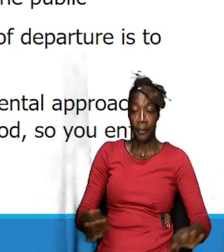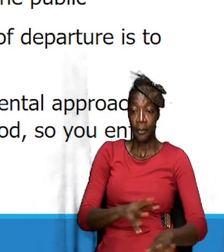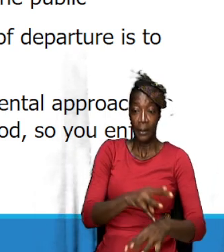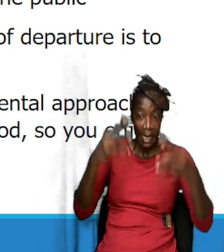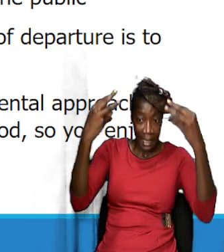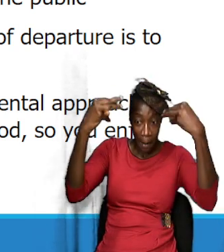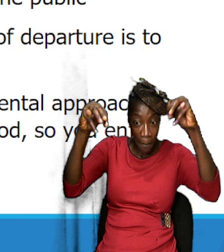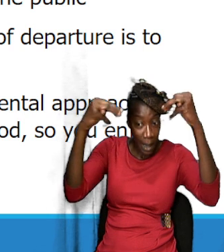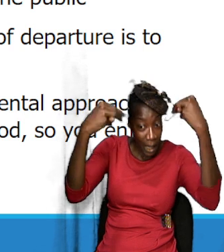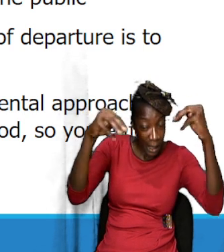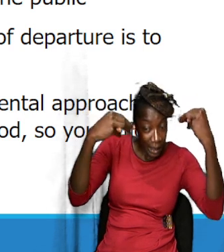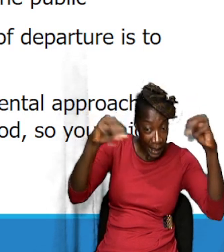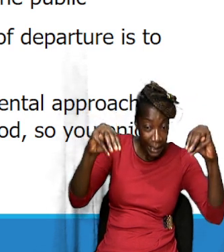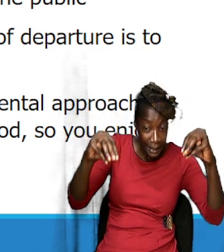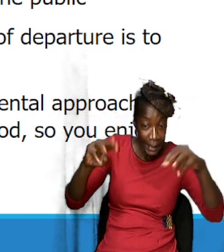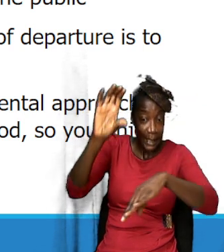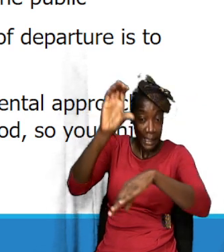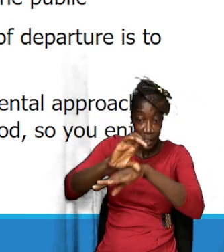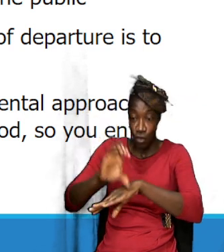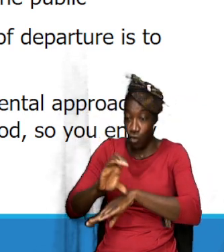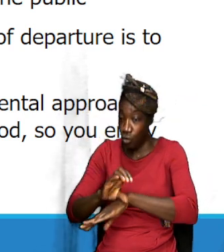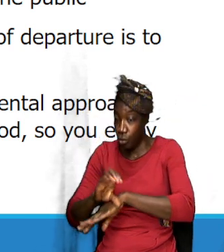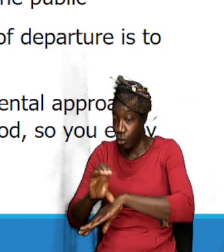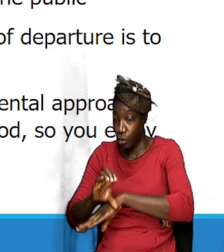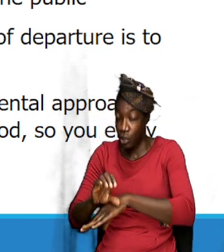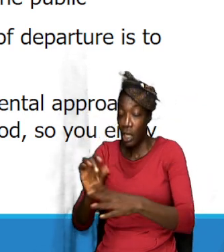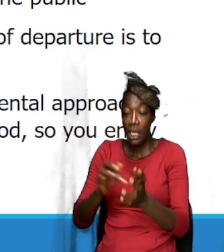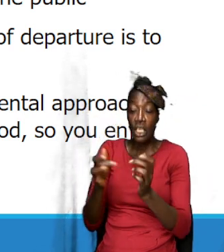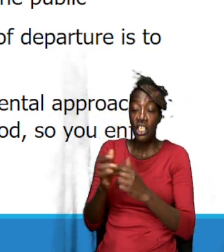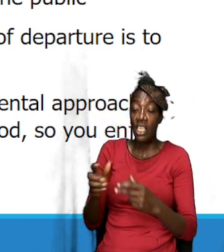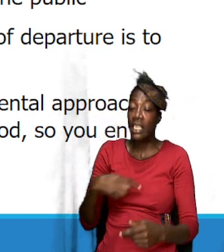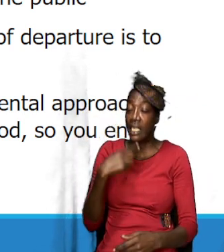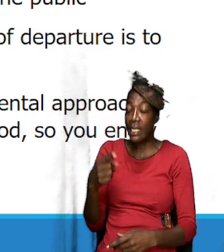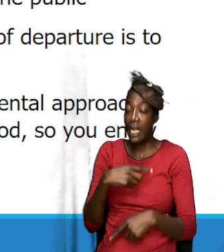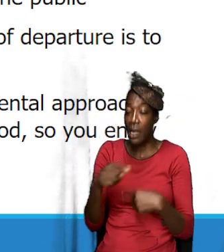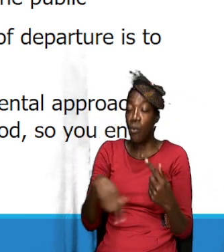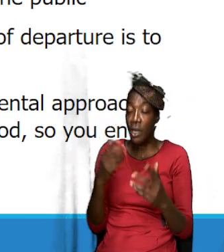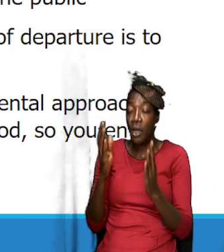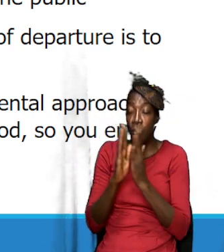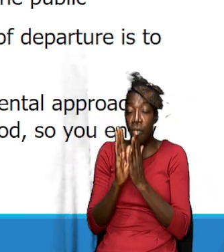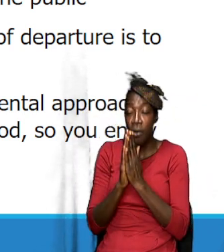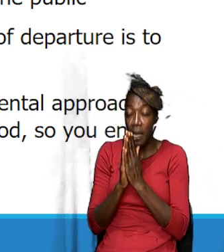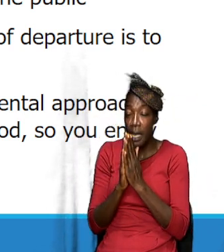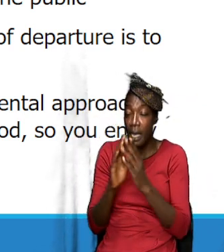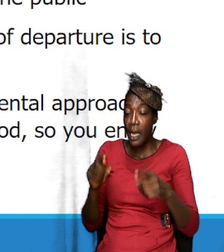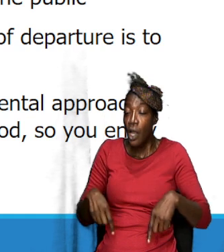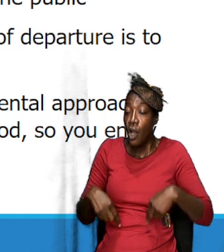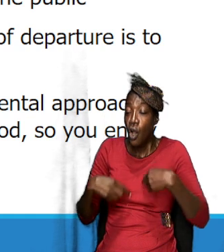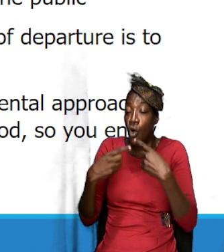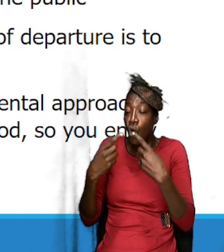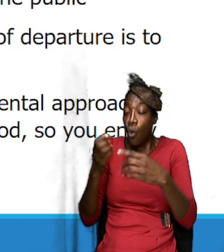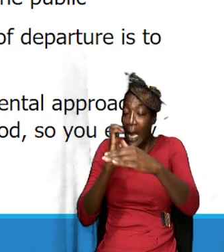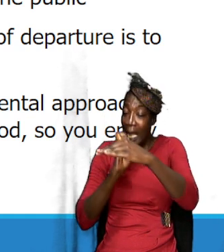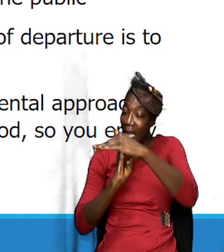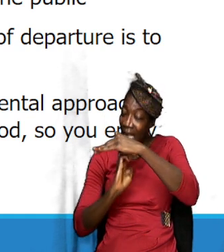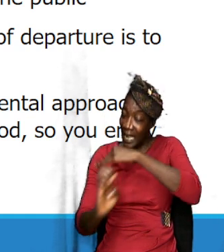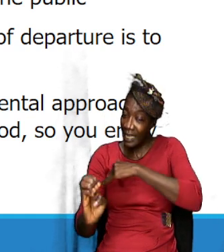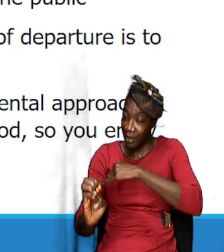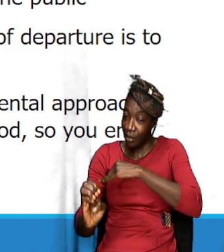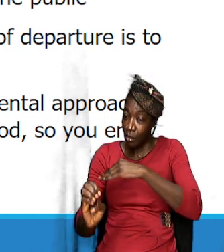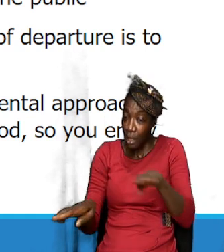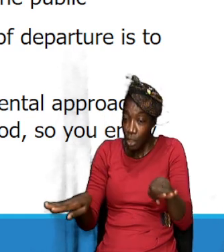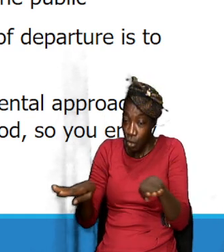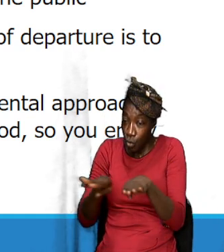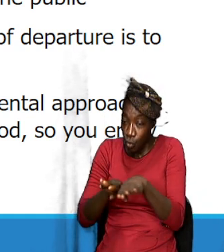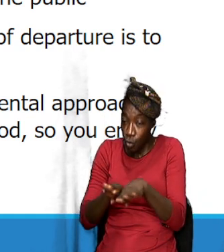but Jesus himself says that when you pray, you should go, you should enter into your closet